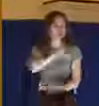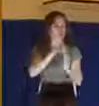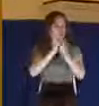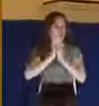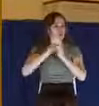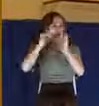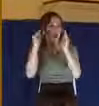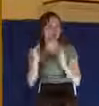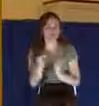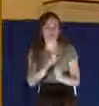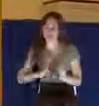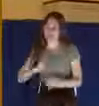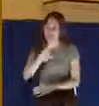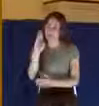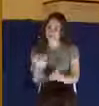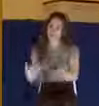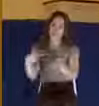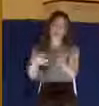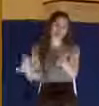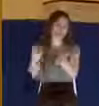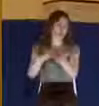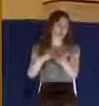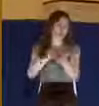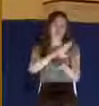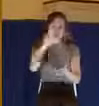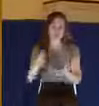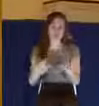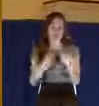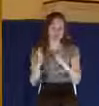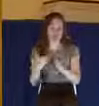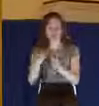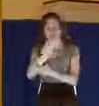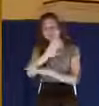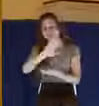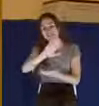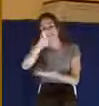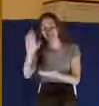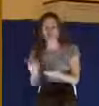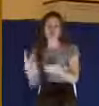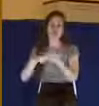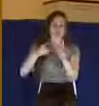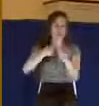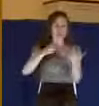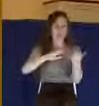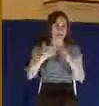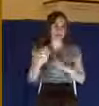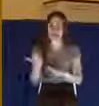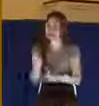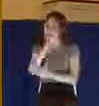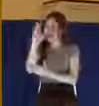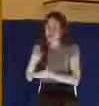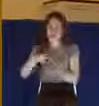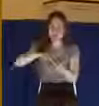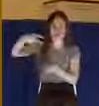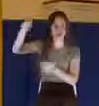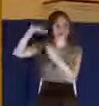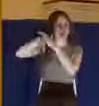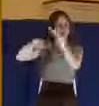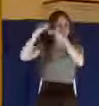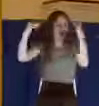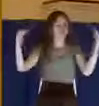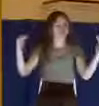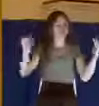the dead, nor did he ascend to heaven, end quote. That's the typical response of people today. The scorn,